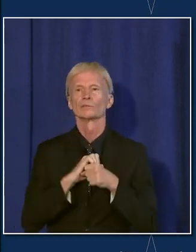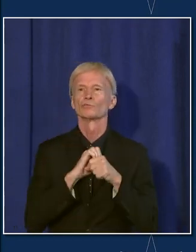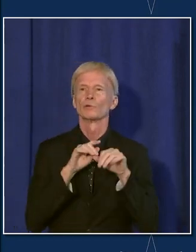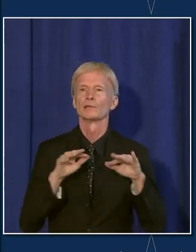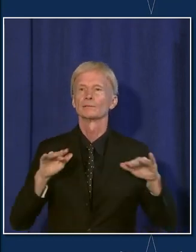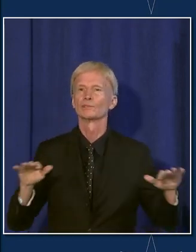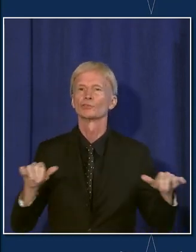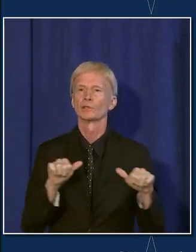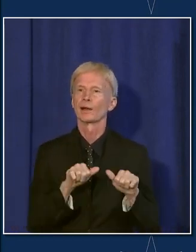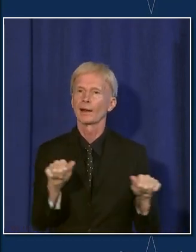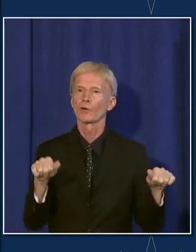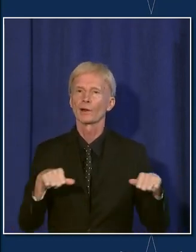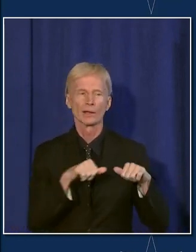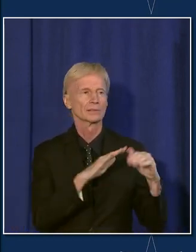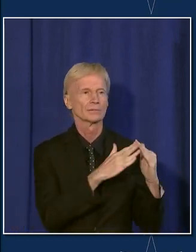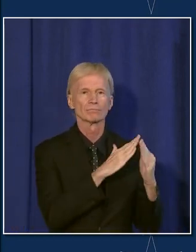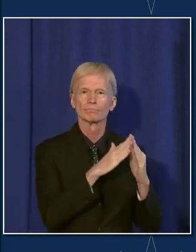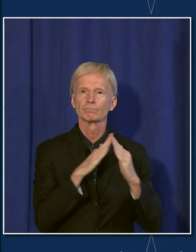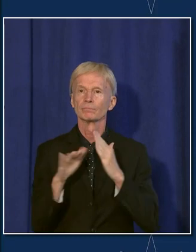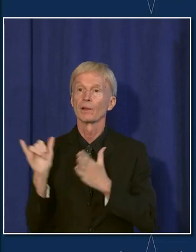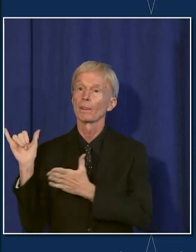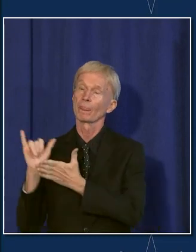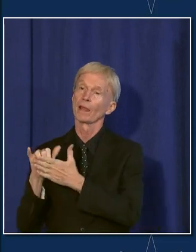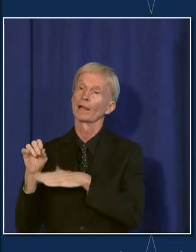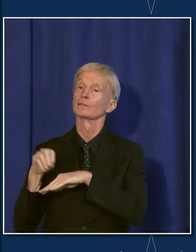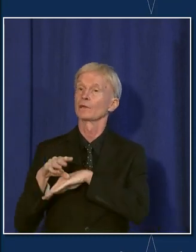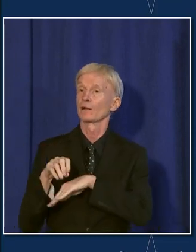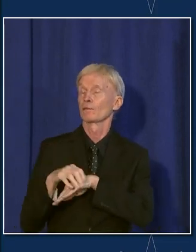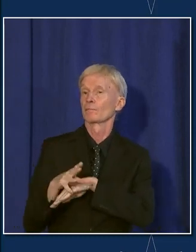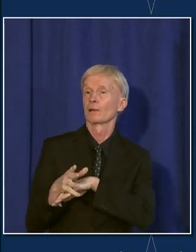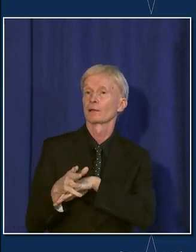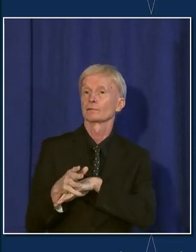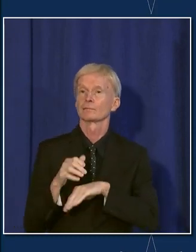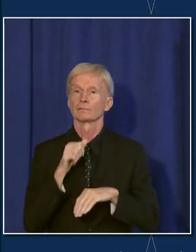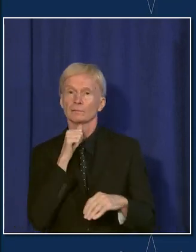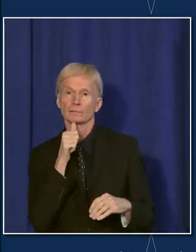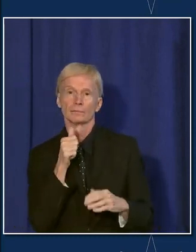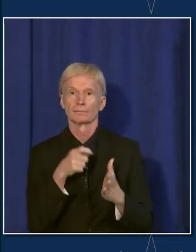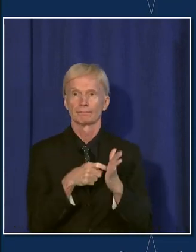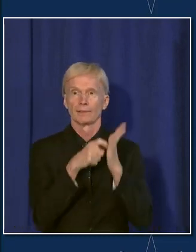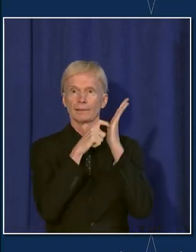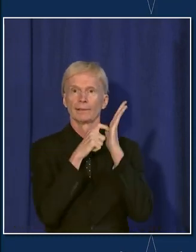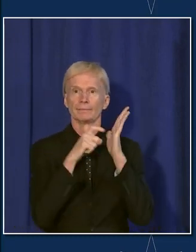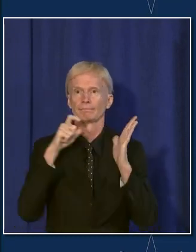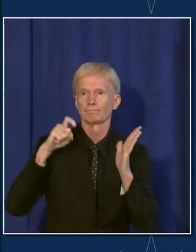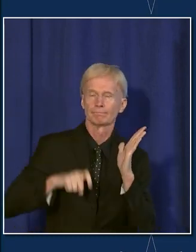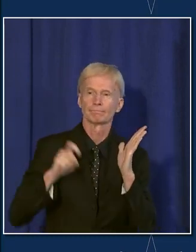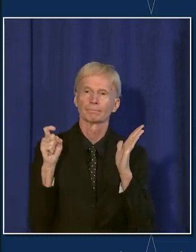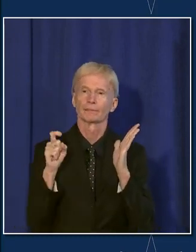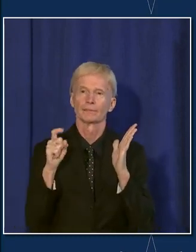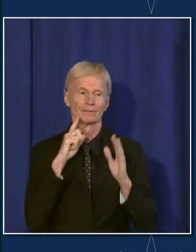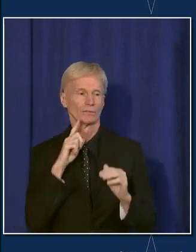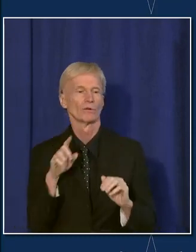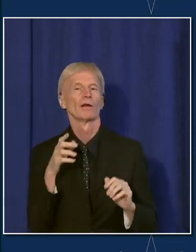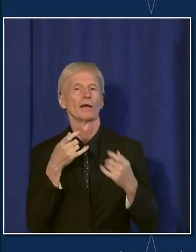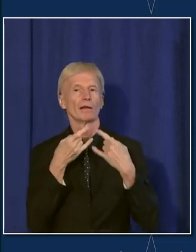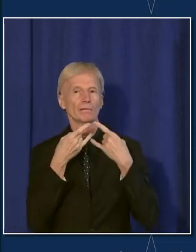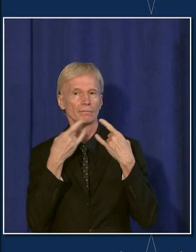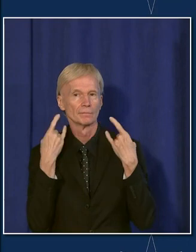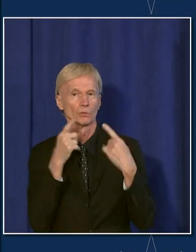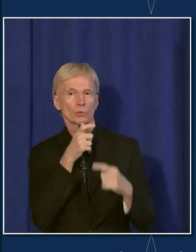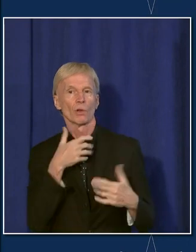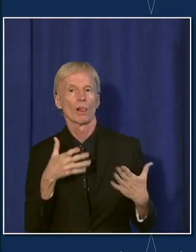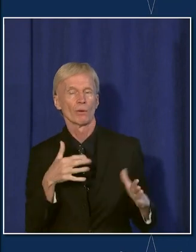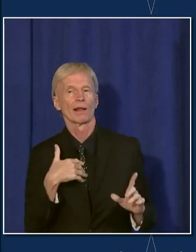sense that those guidelines recommend but do not mandate the use of masks for vaccinated and unvaccinated people in indoor